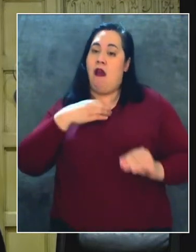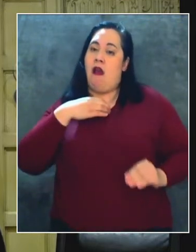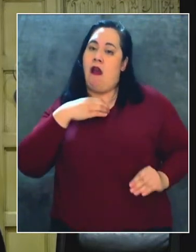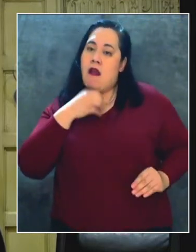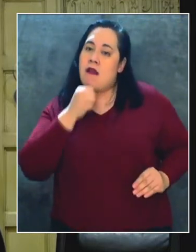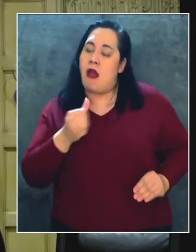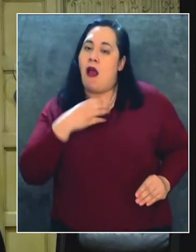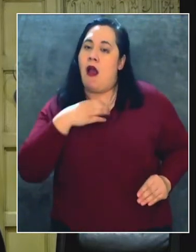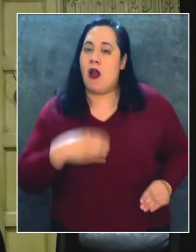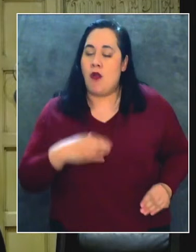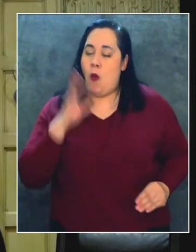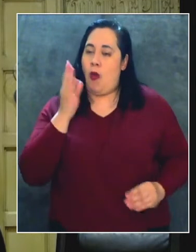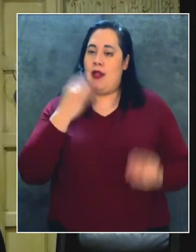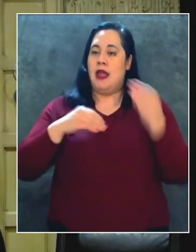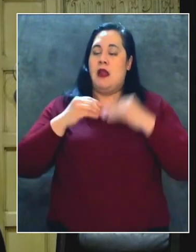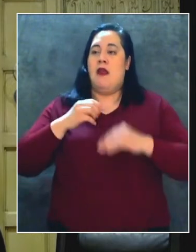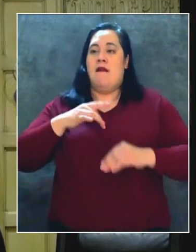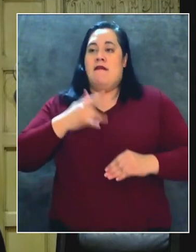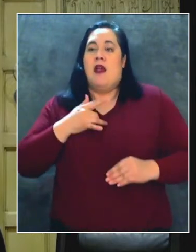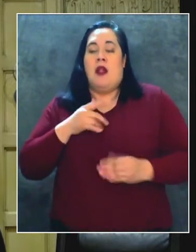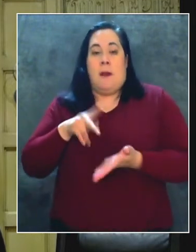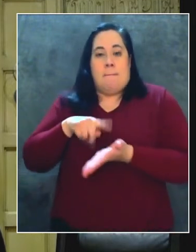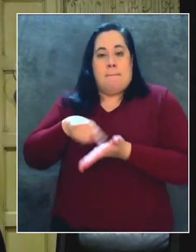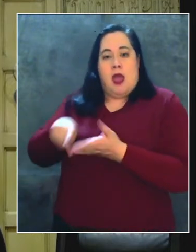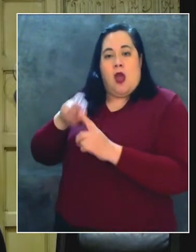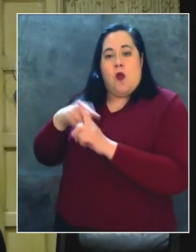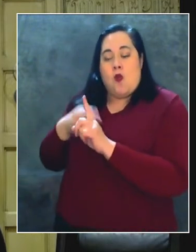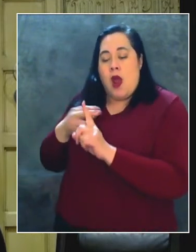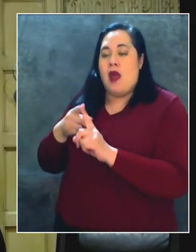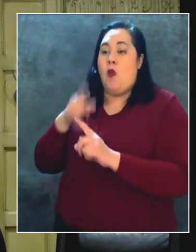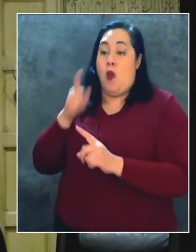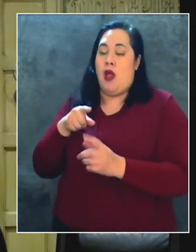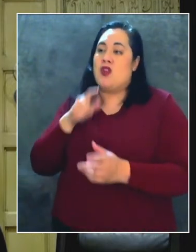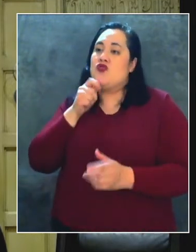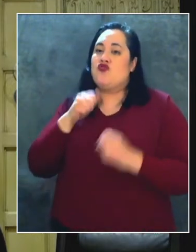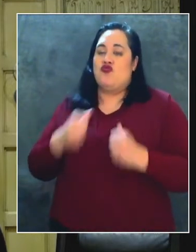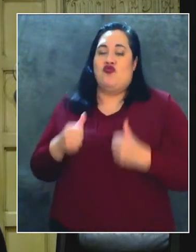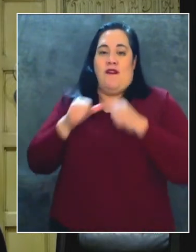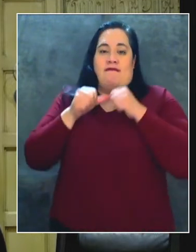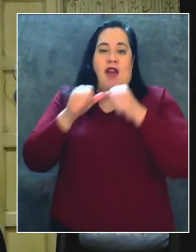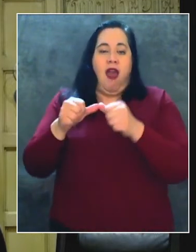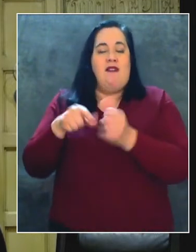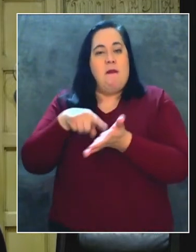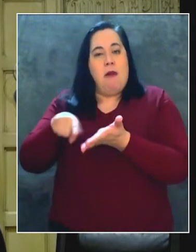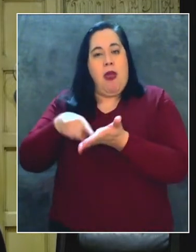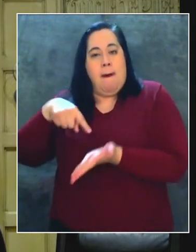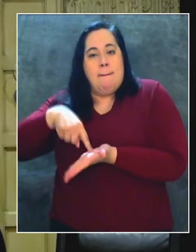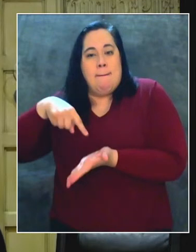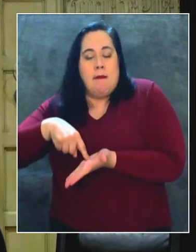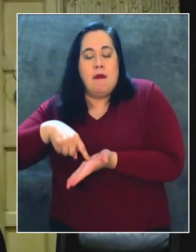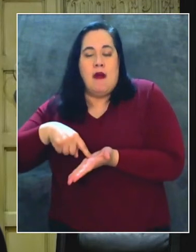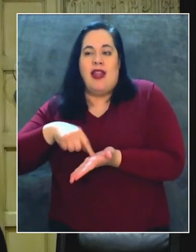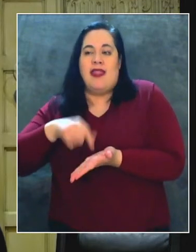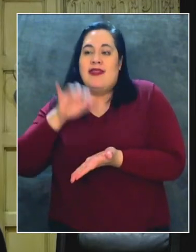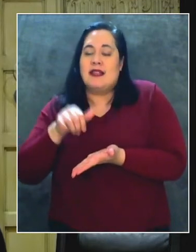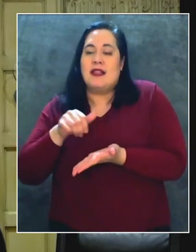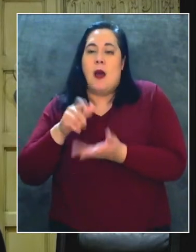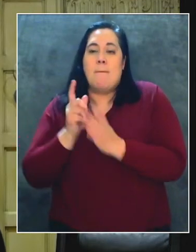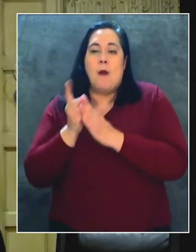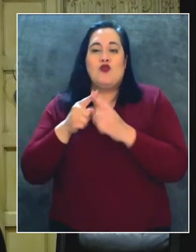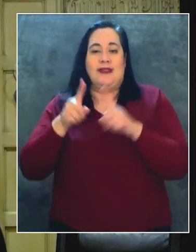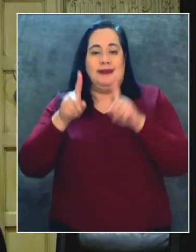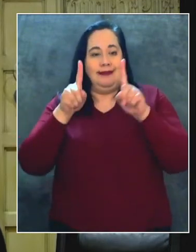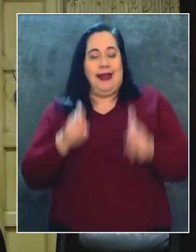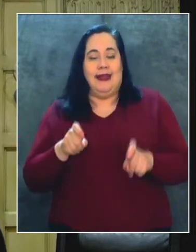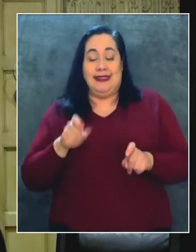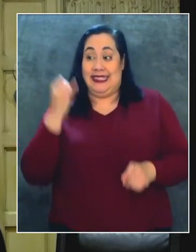whether or not they'll pay the rent, about whether they will survive the medical bills. This is a moment when we're tested. And if we